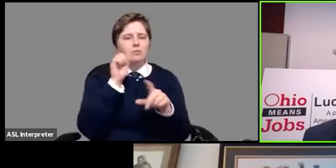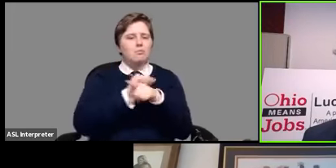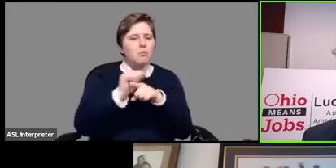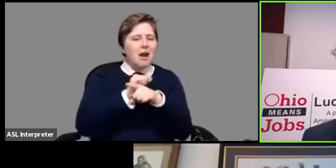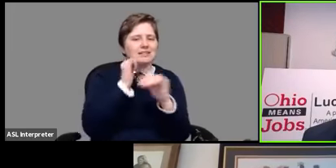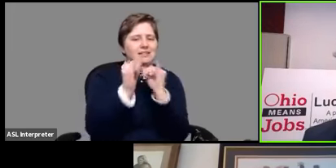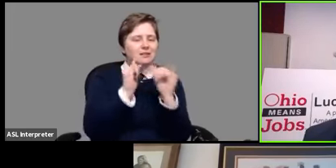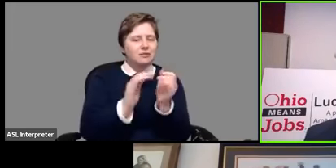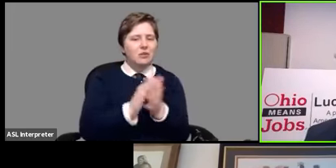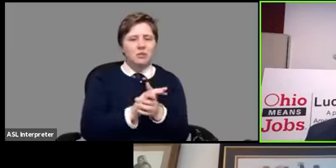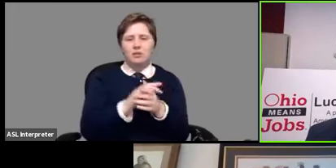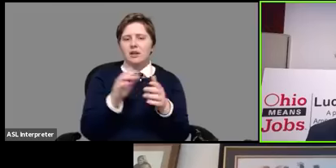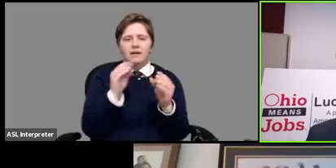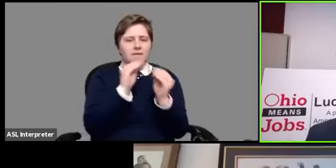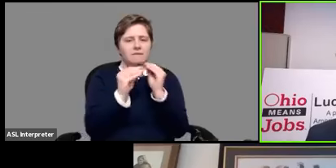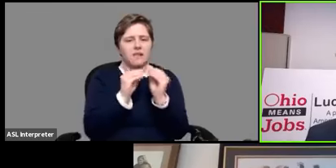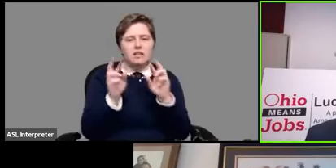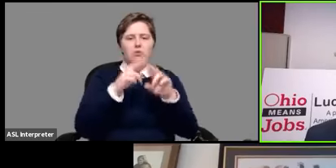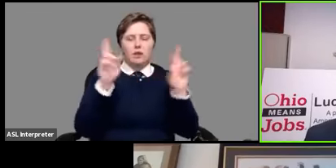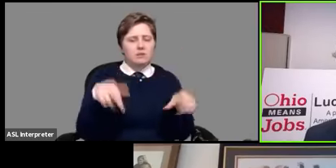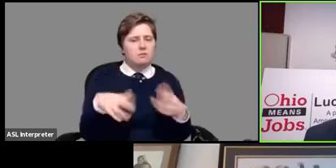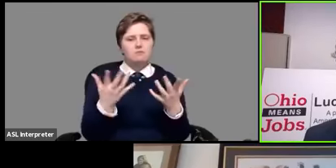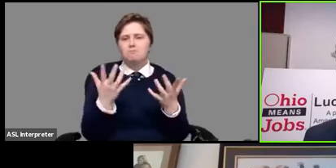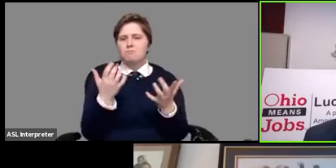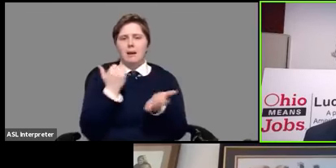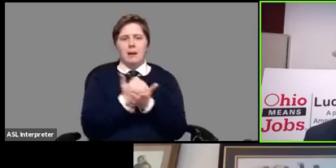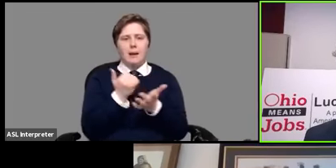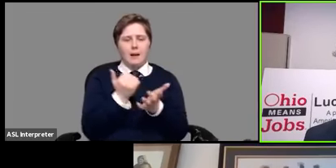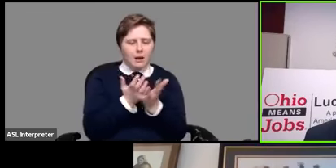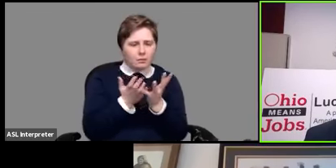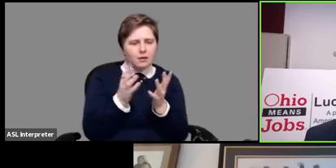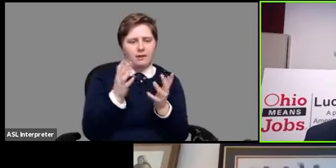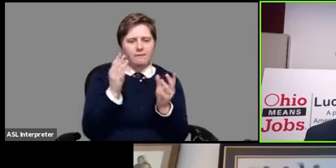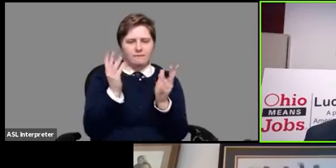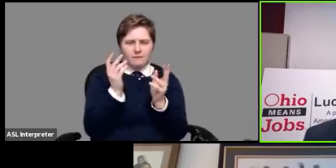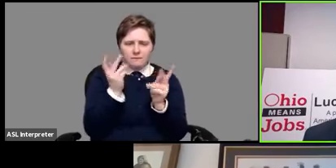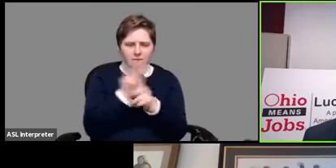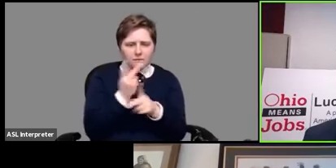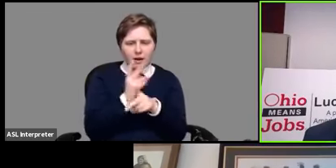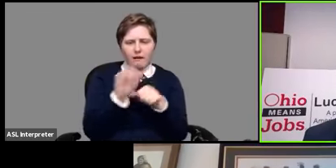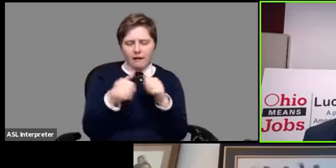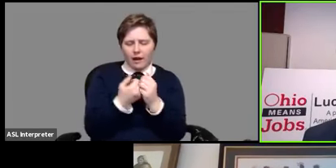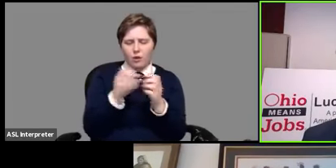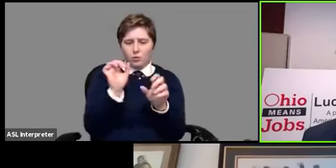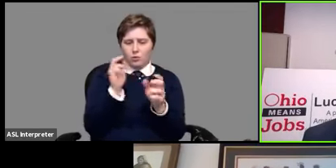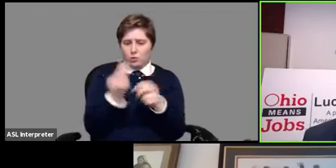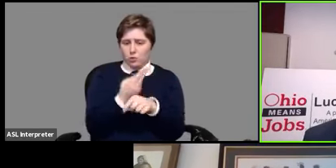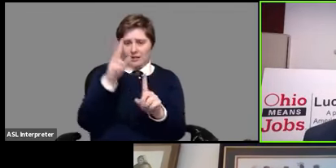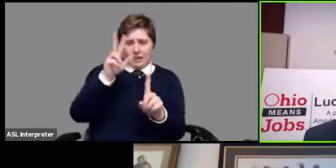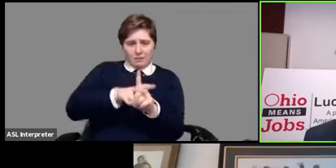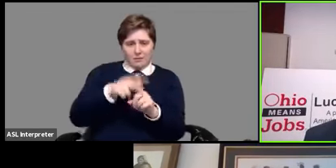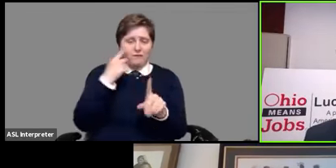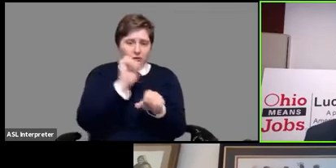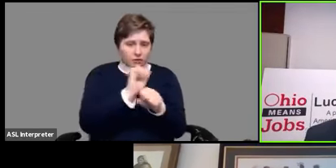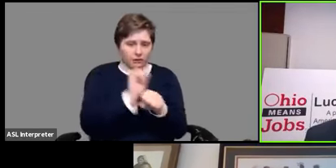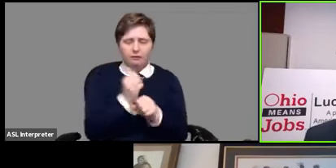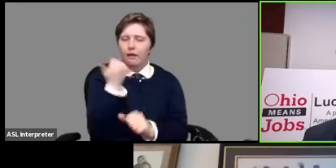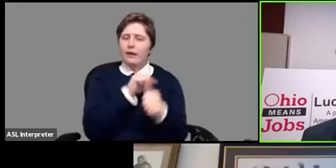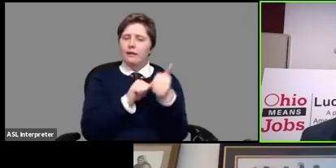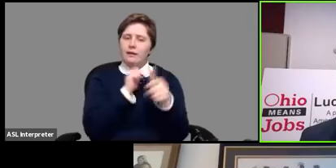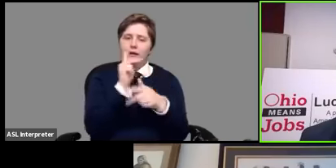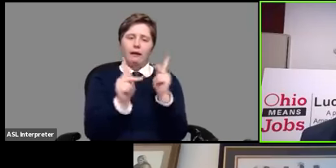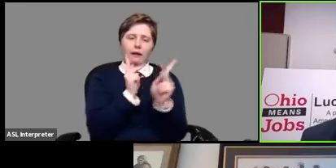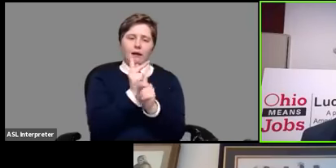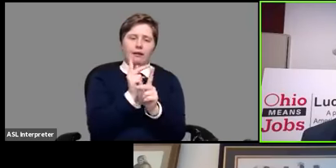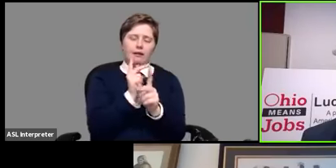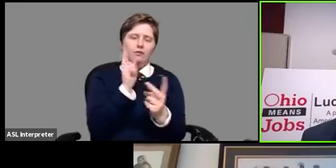critiquing uh we're also helping people to navigate through applications um pretty much any type of one-on-one um